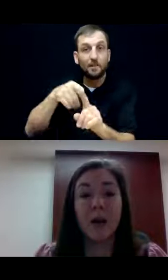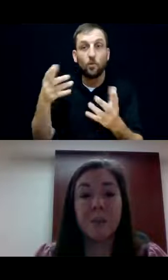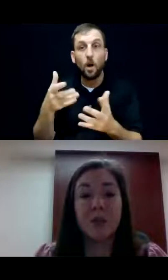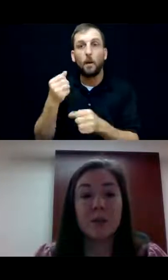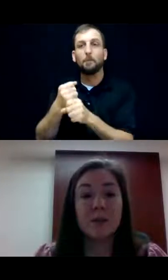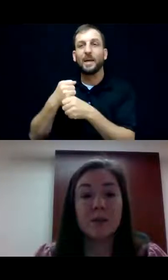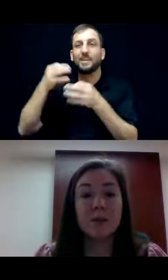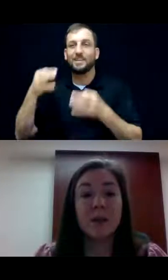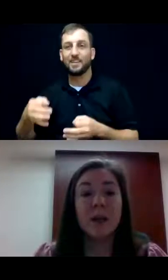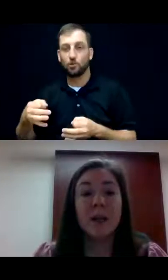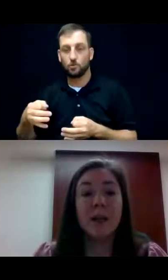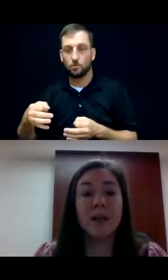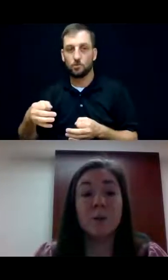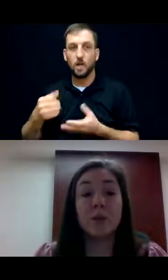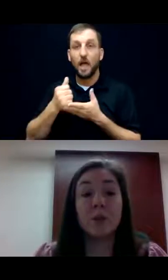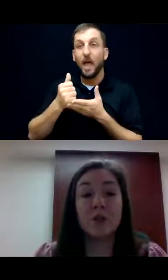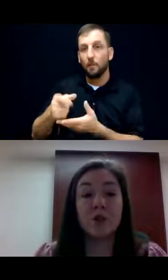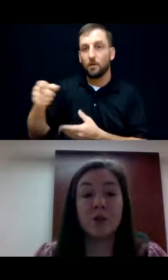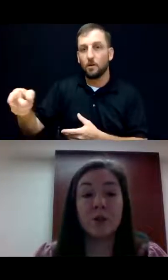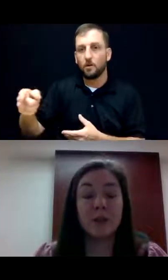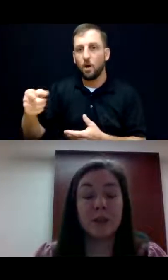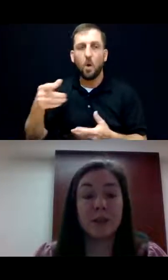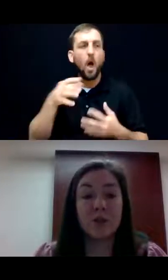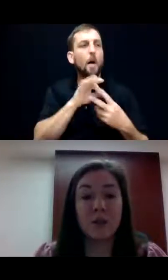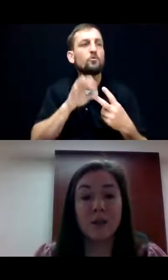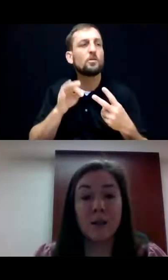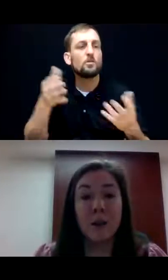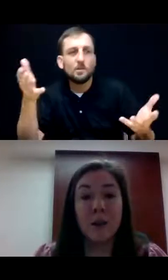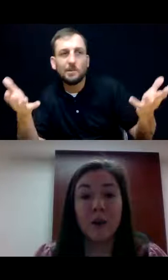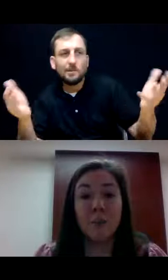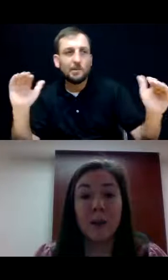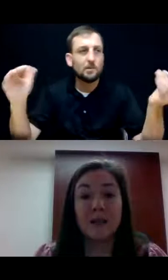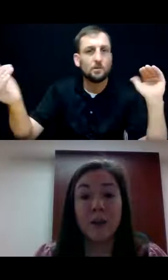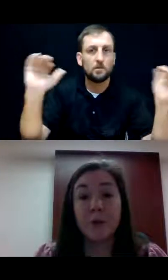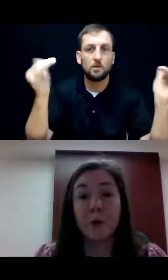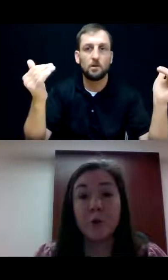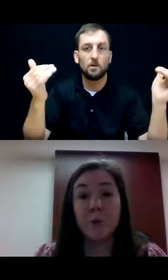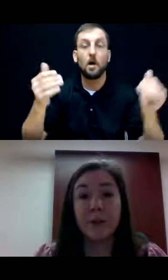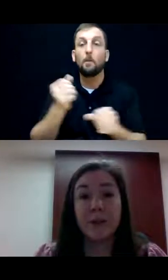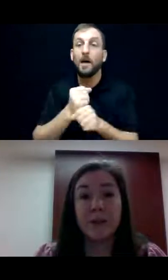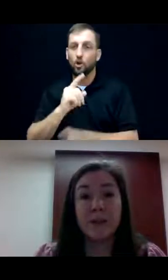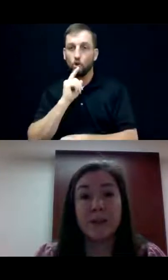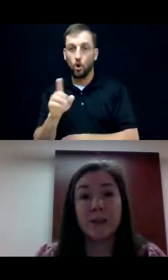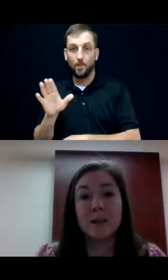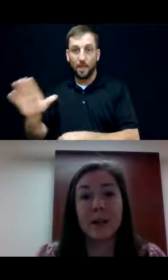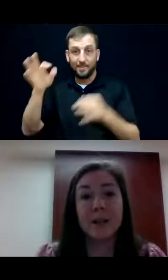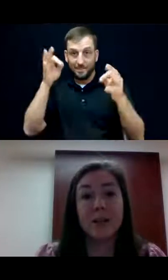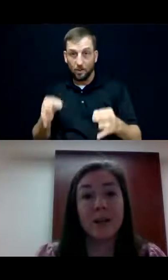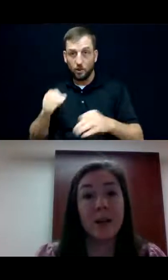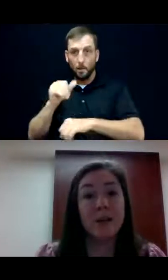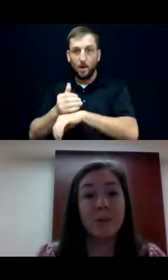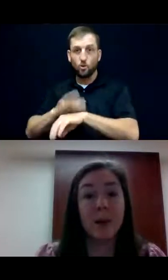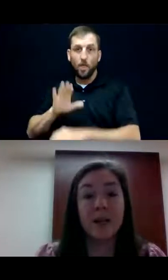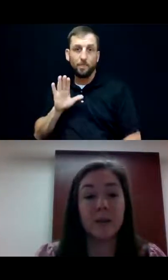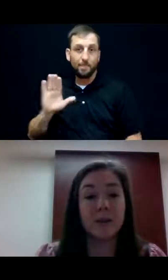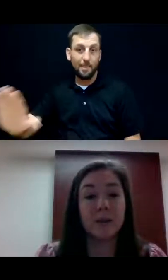weighing their options. It's going to ensure that the decisions that they make are based on their own preferences and desires